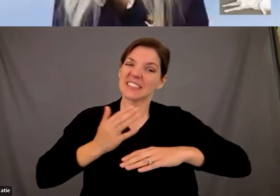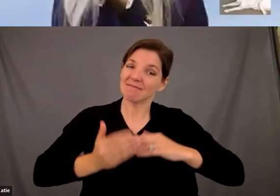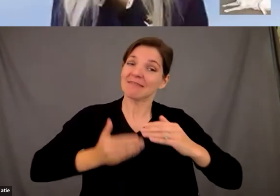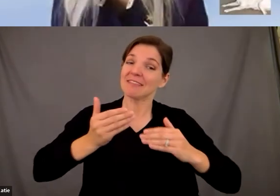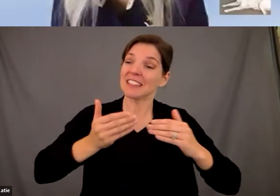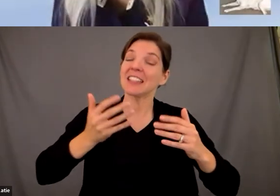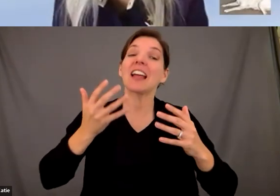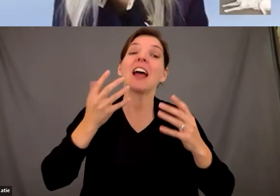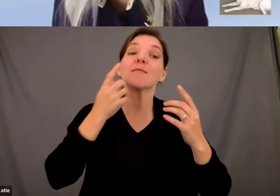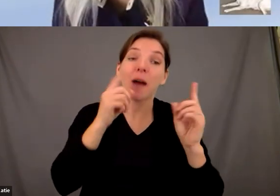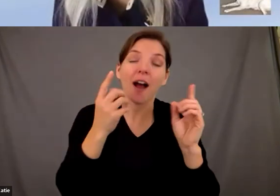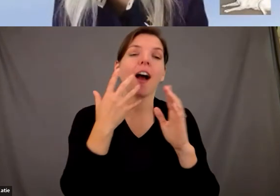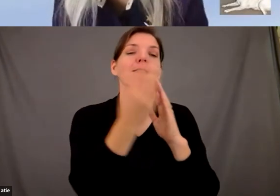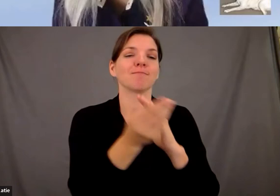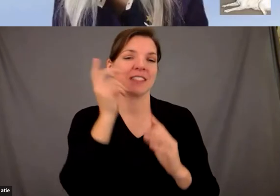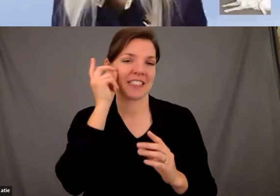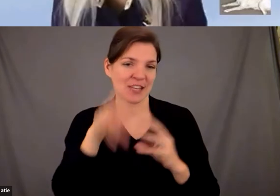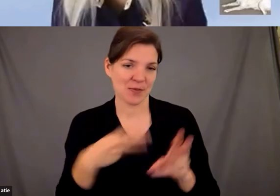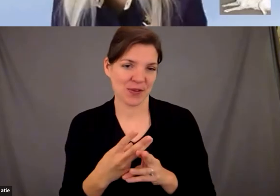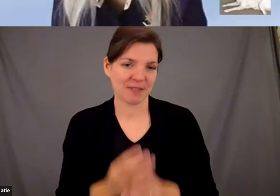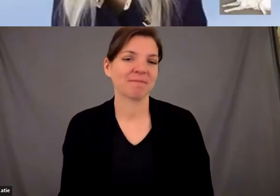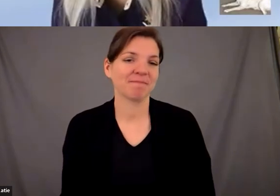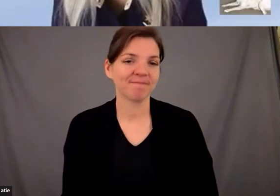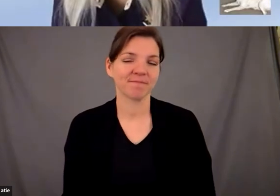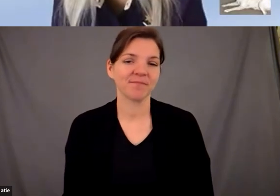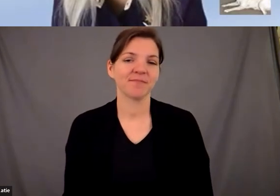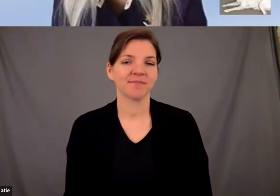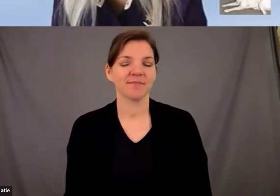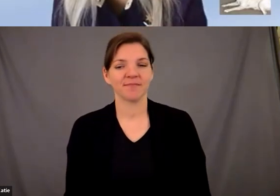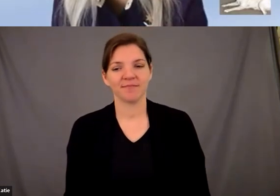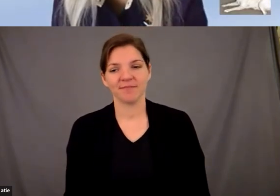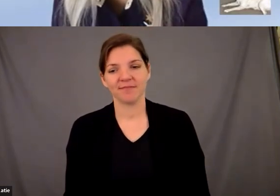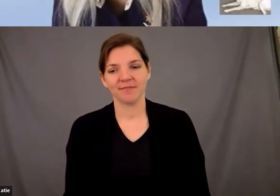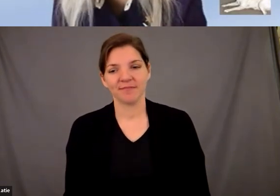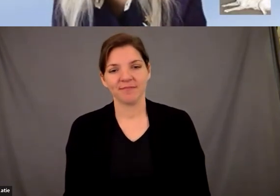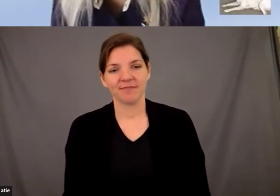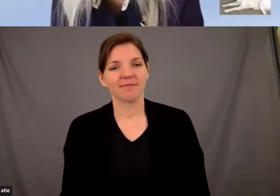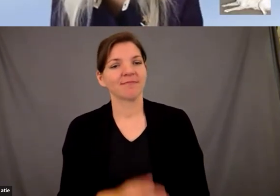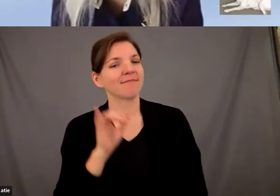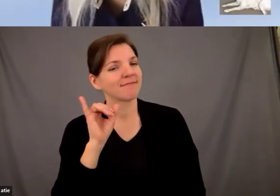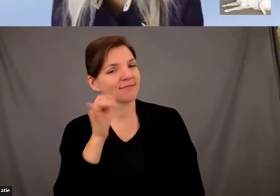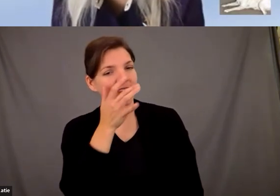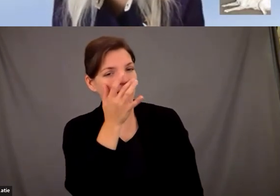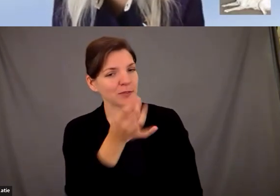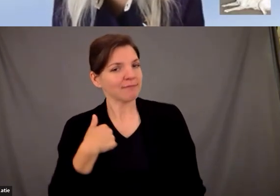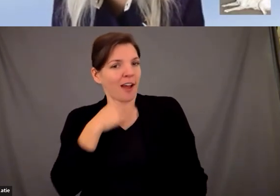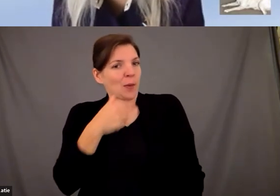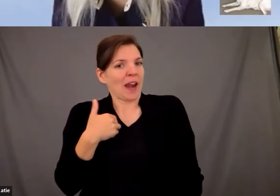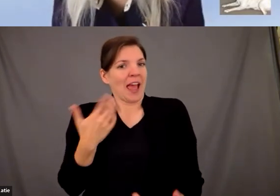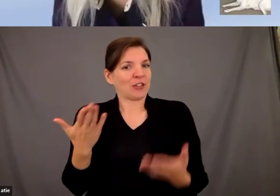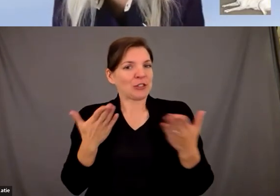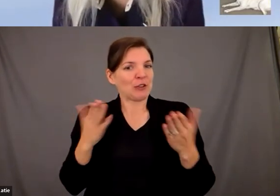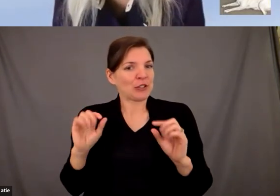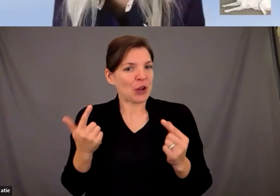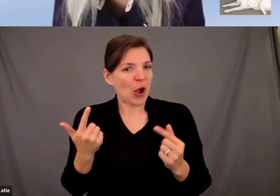great thank you i you know things that you don't think of as a person who doesn't have a service dog um